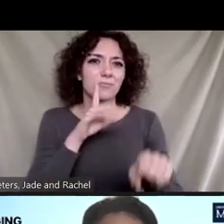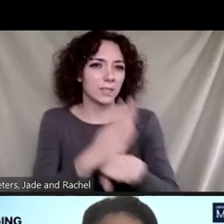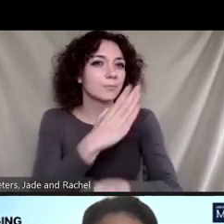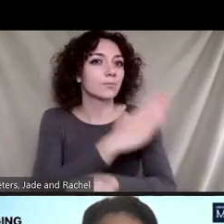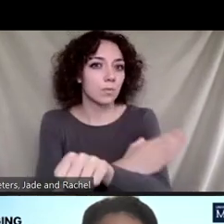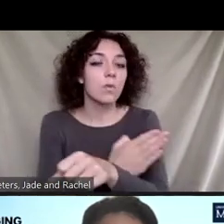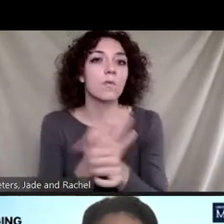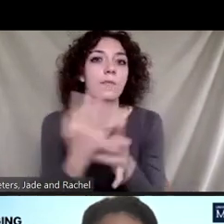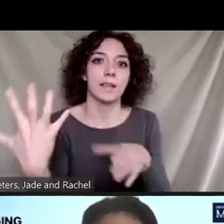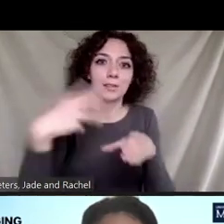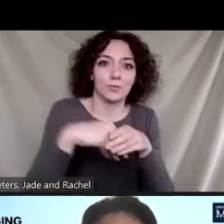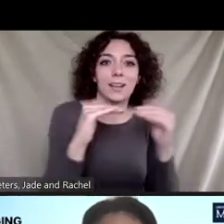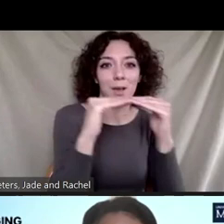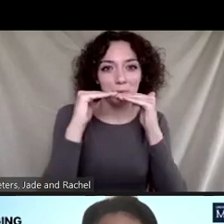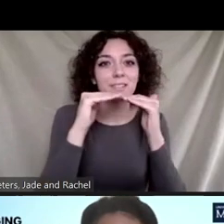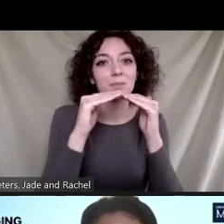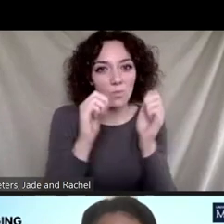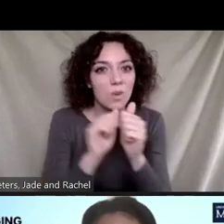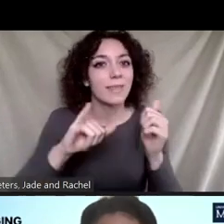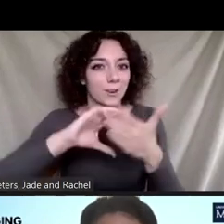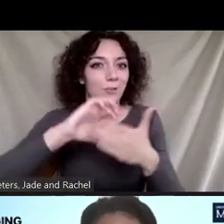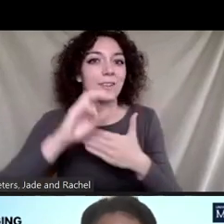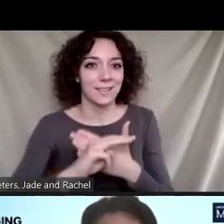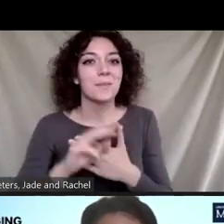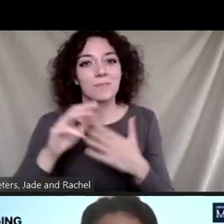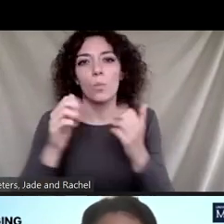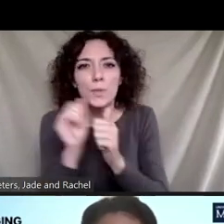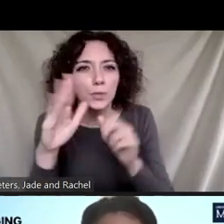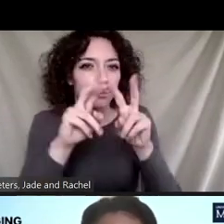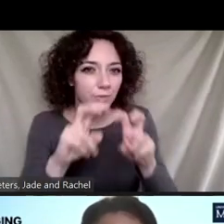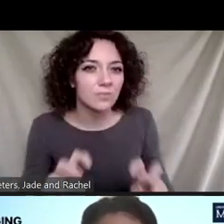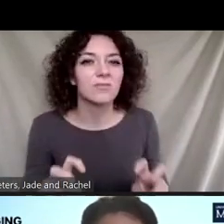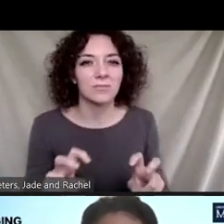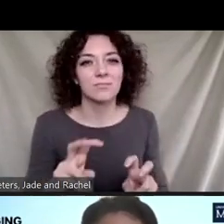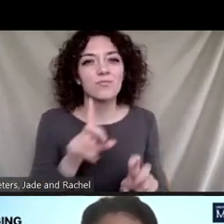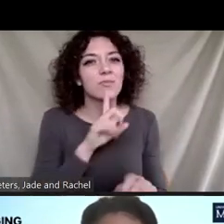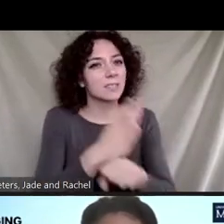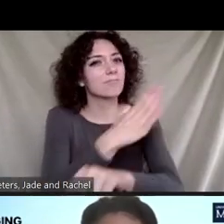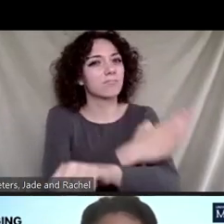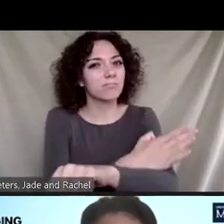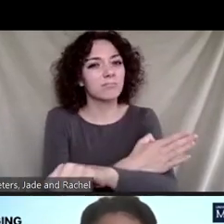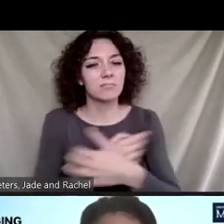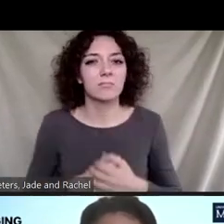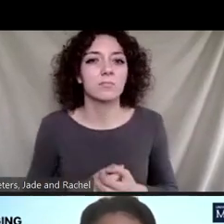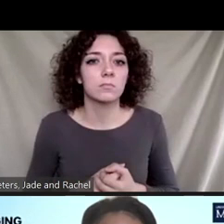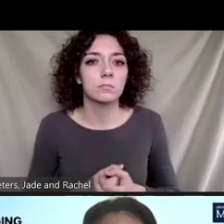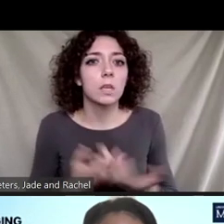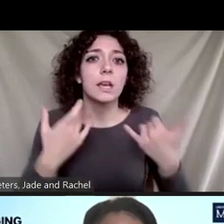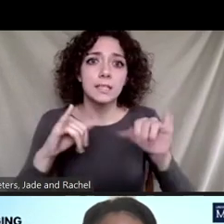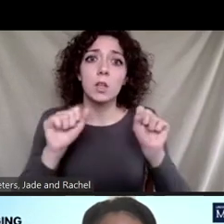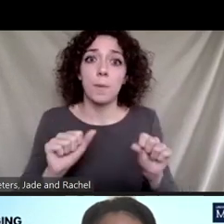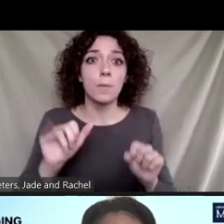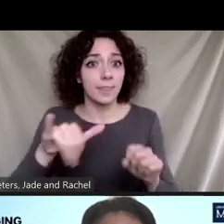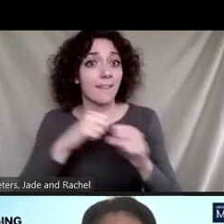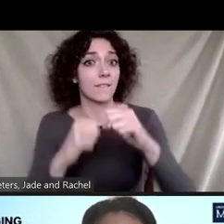equity into the curriculum and the research. It is still possible for fundamental research